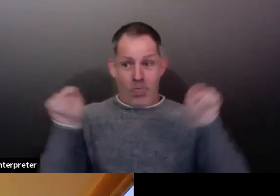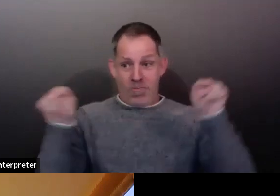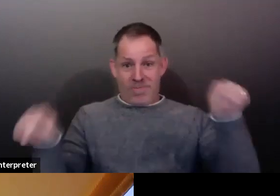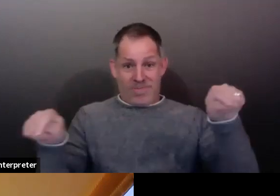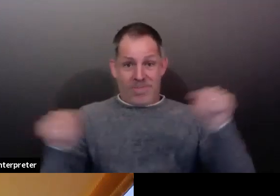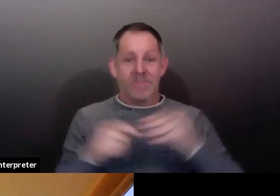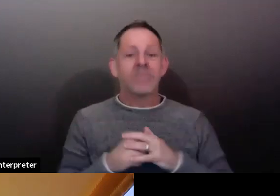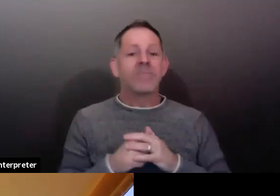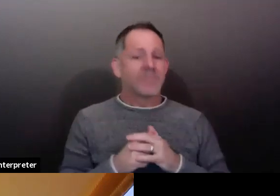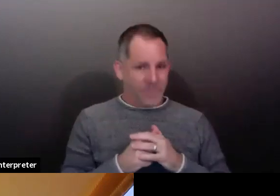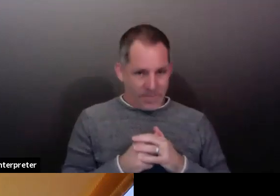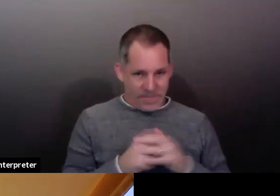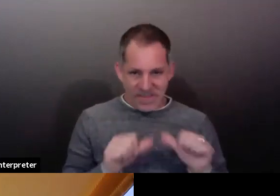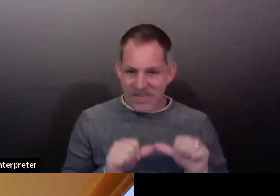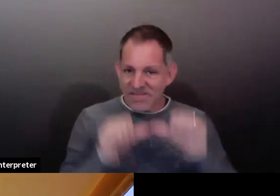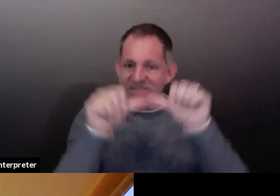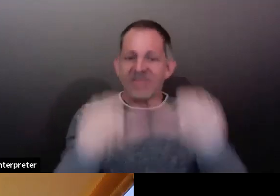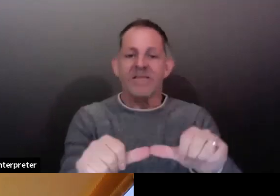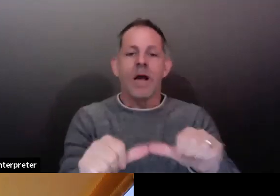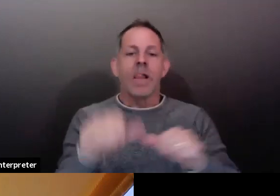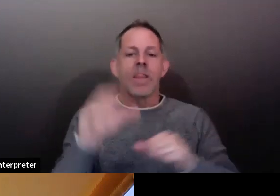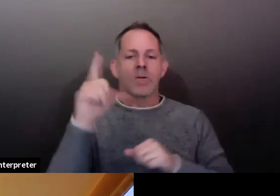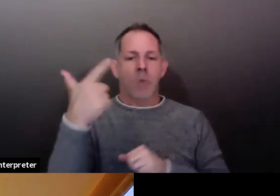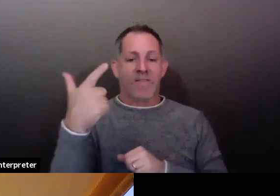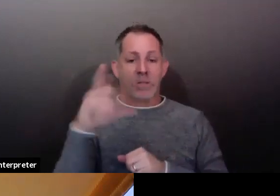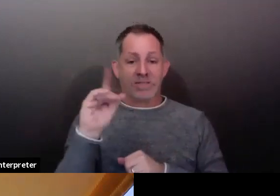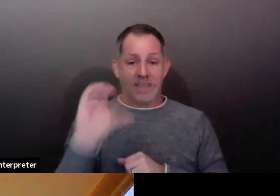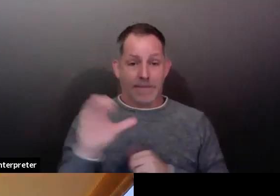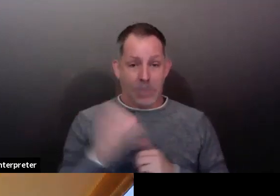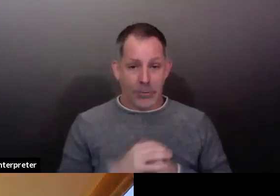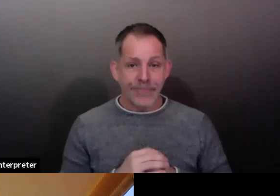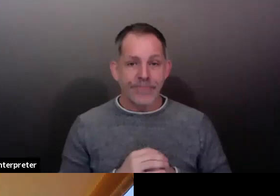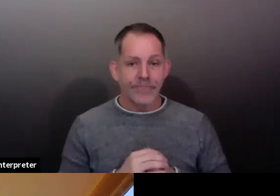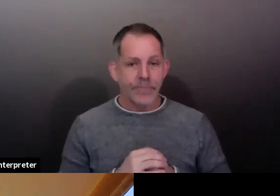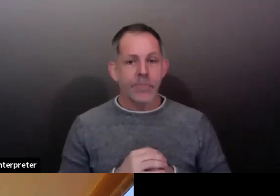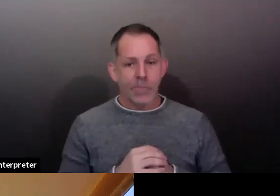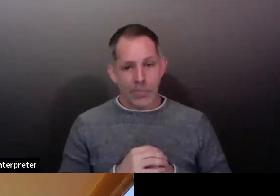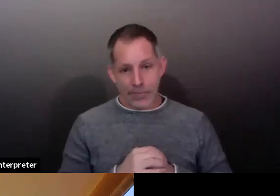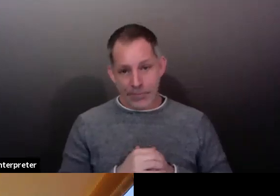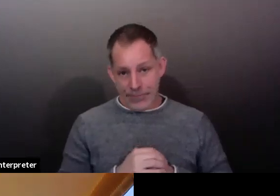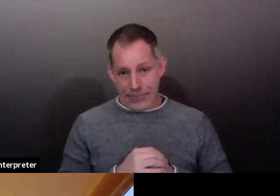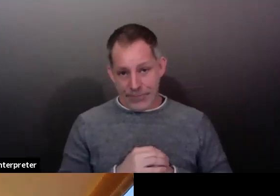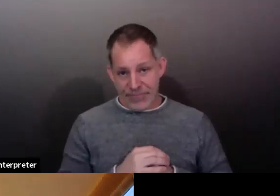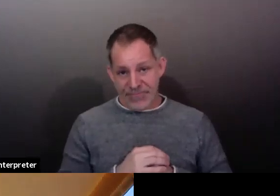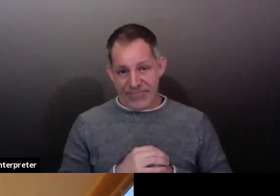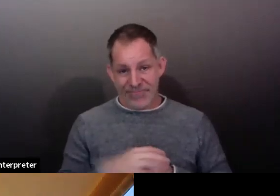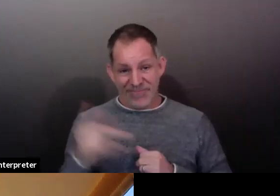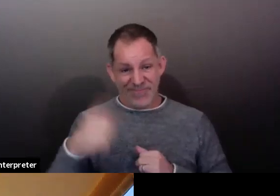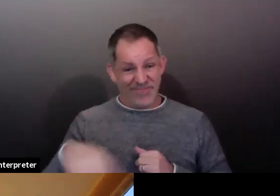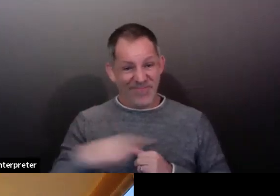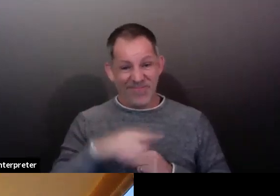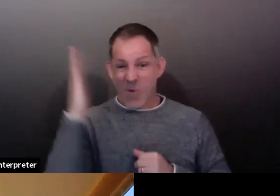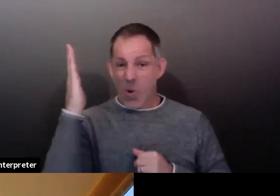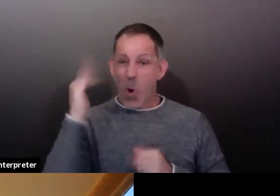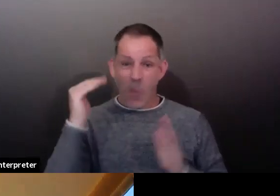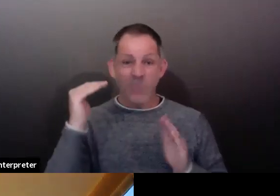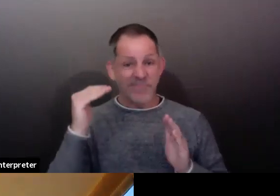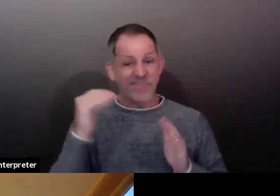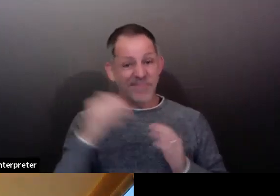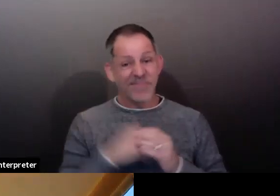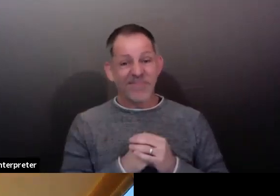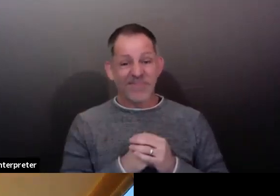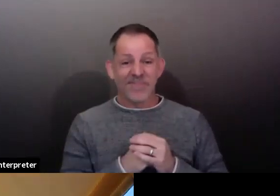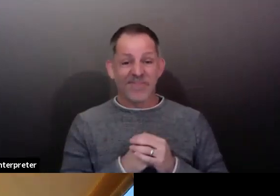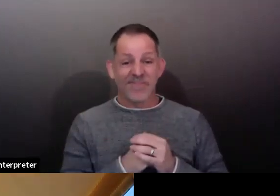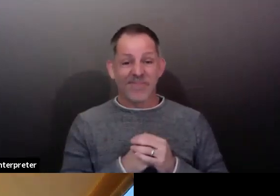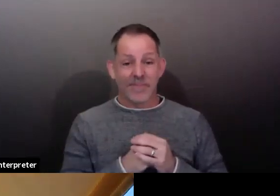So we are very hopeful. The delegation has indicated they think there will be another round after the election. The